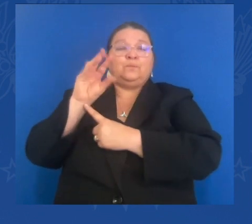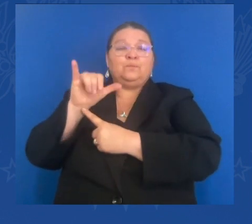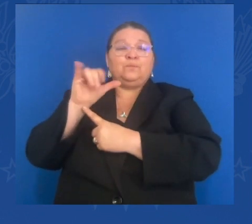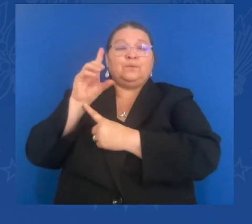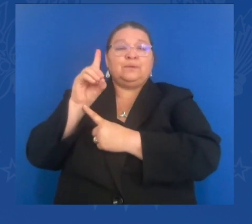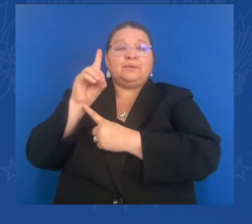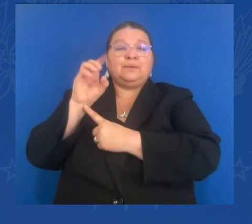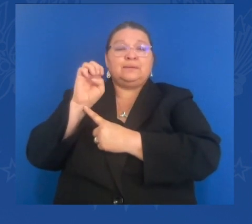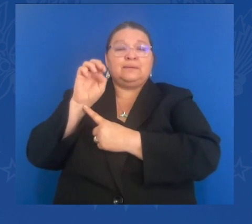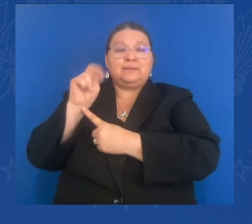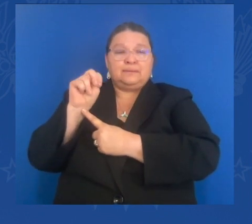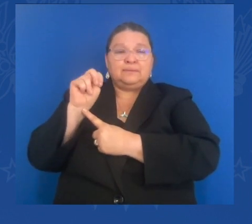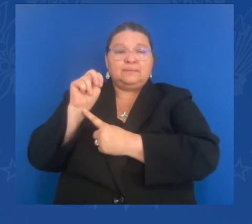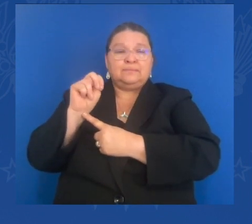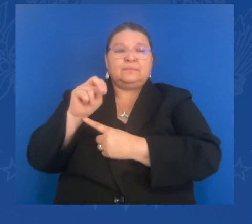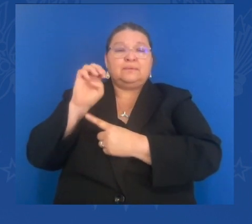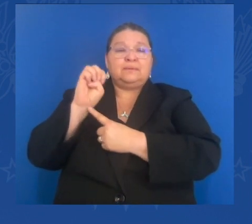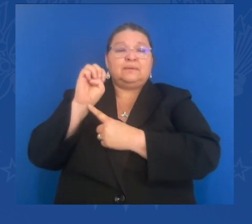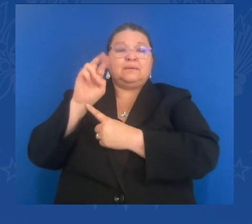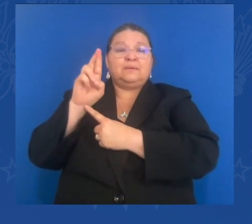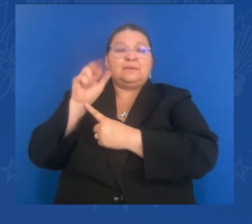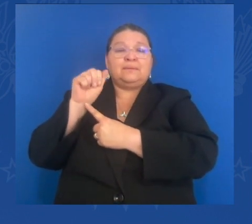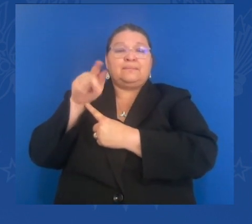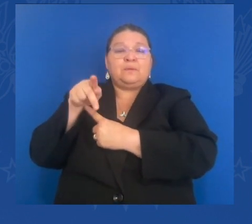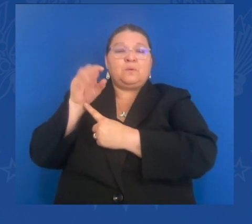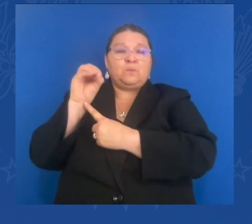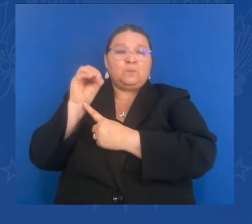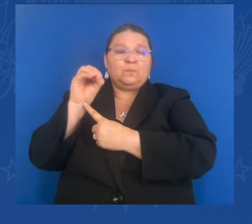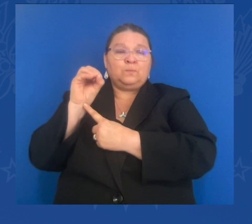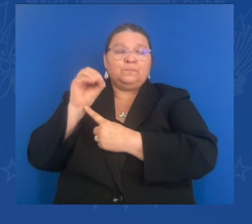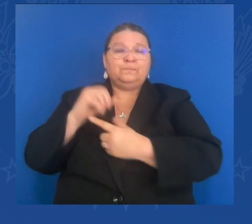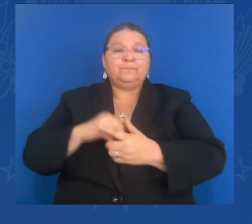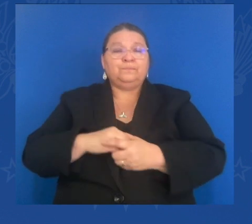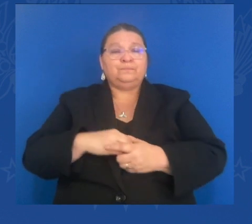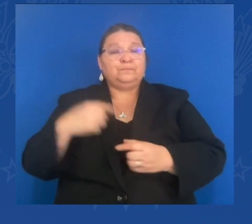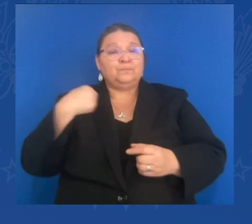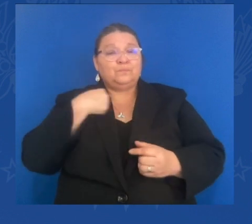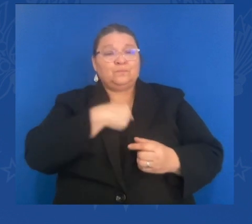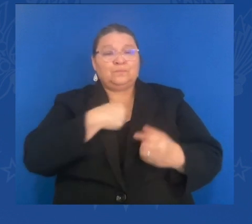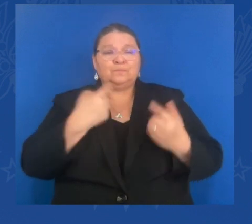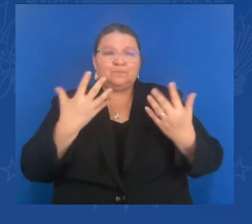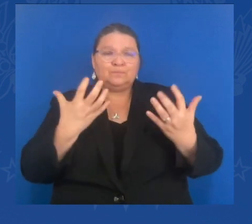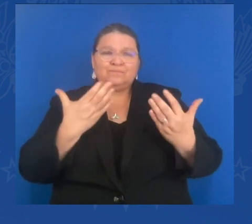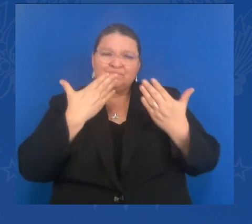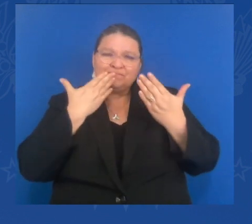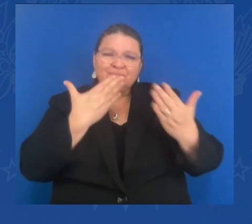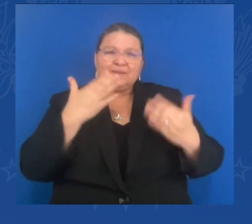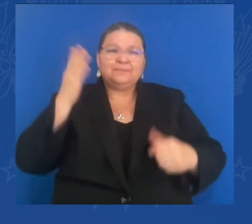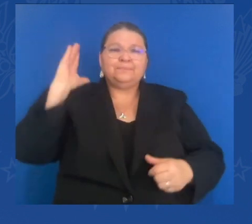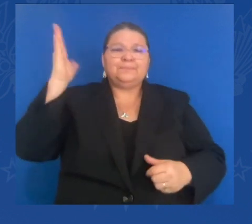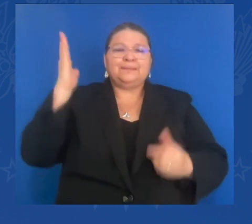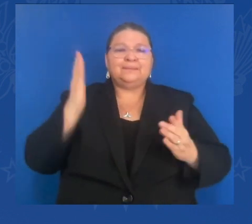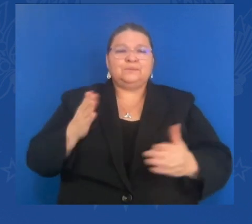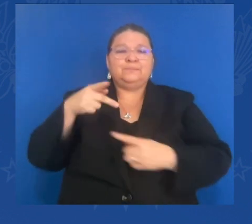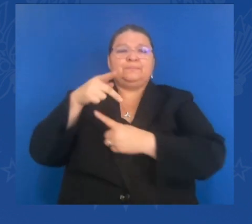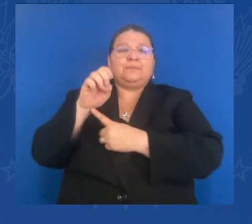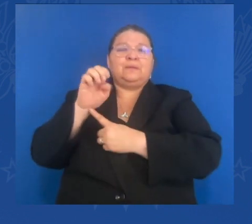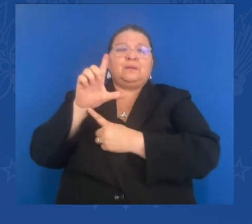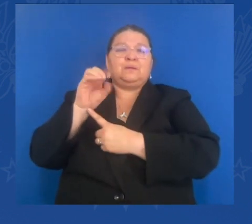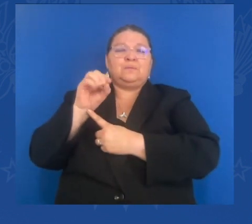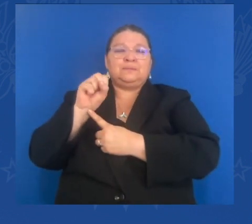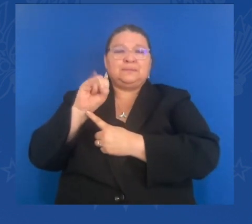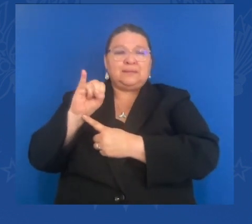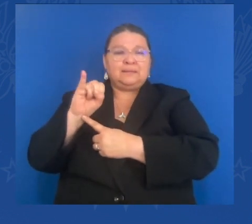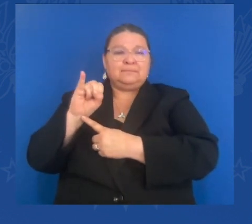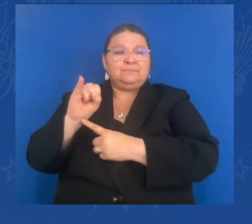hold off on that in the House until I could line up all of our key allies to keep us in complete unison. Unity